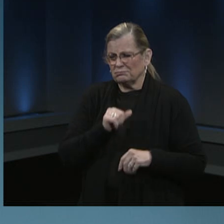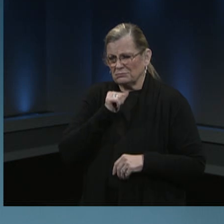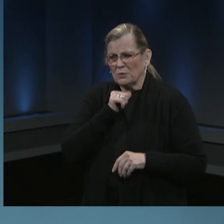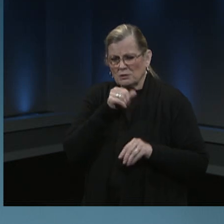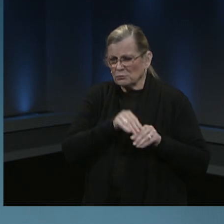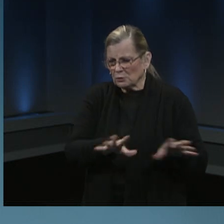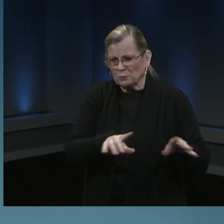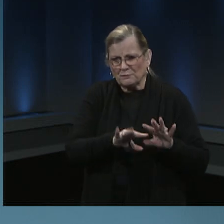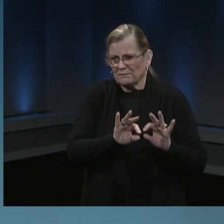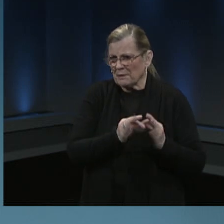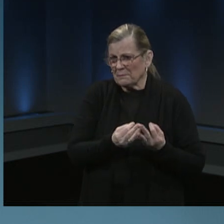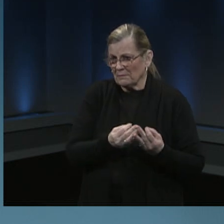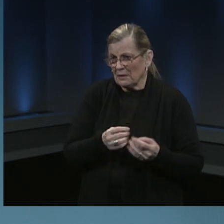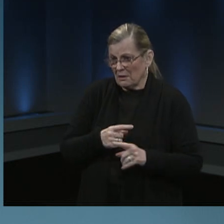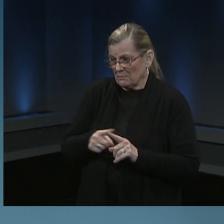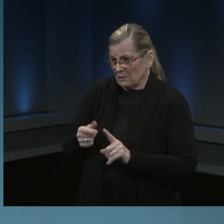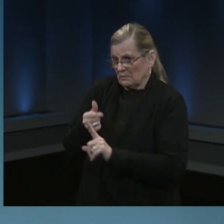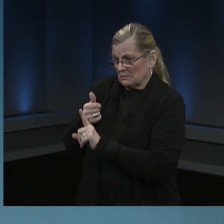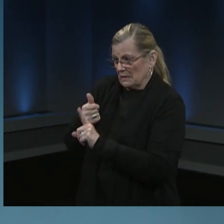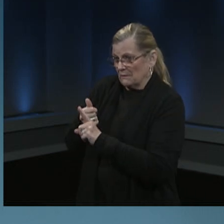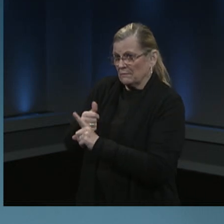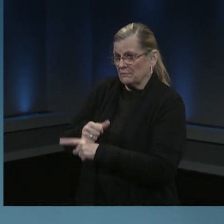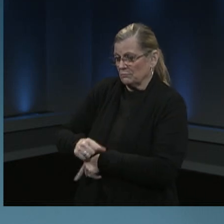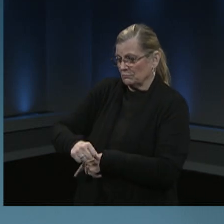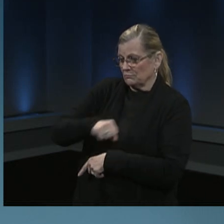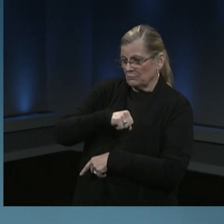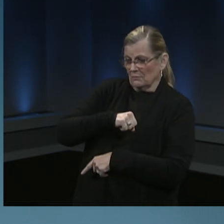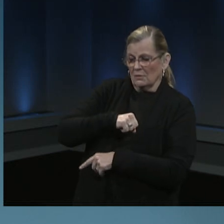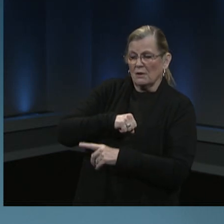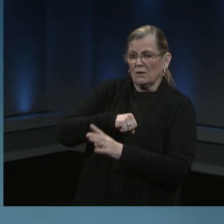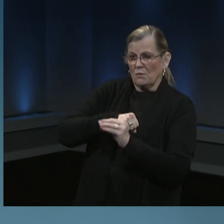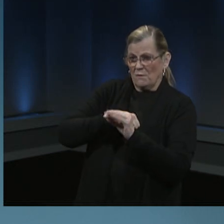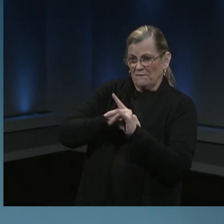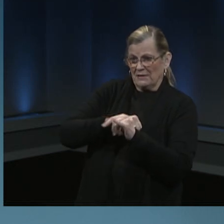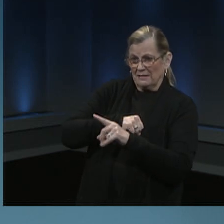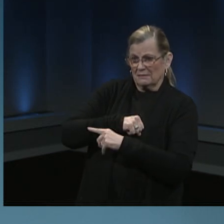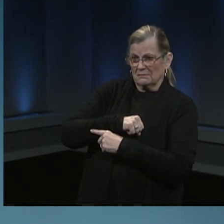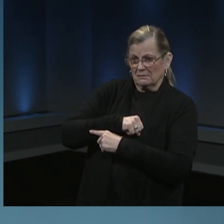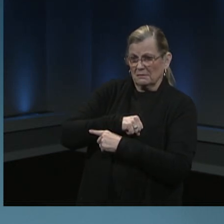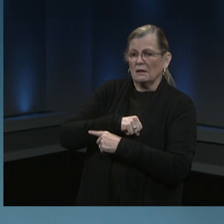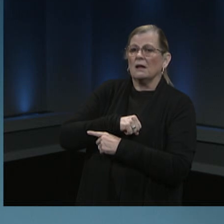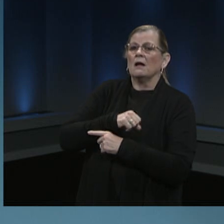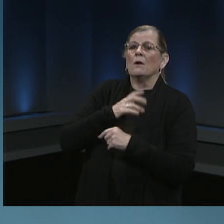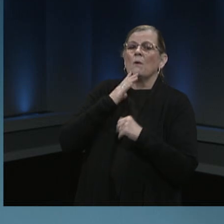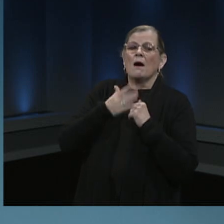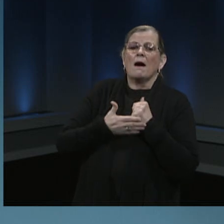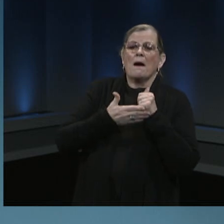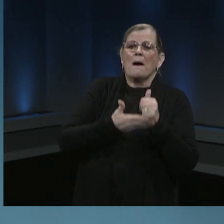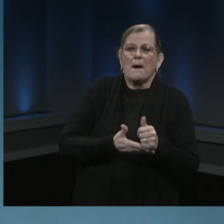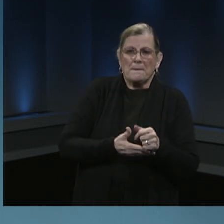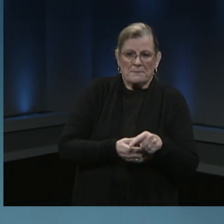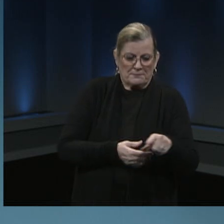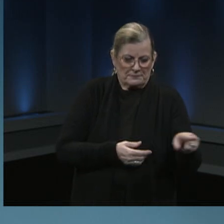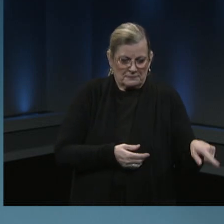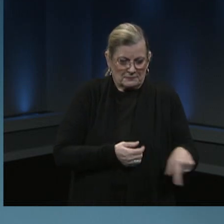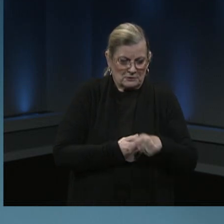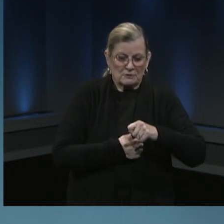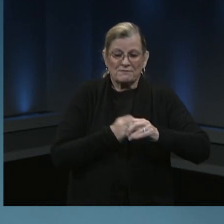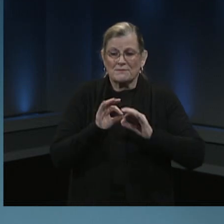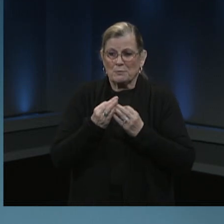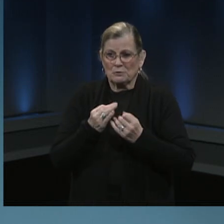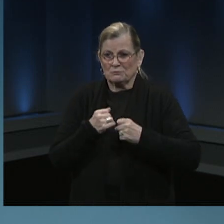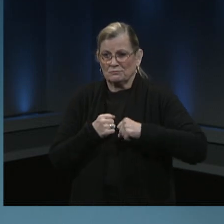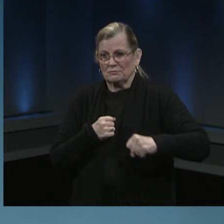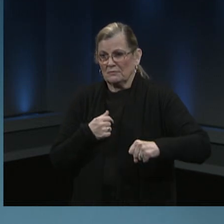yourself from COVID disease, you're also protecting other people in your family because you're not going to be getting sick